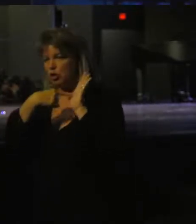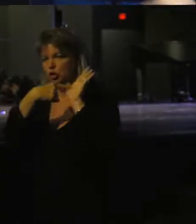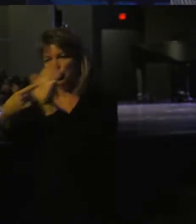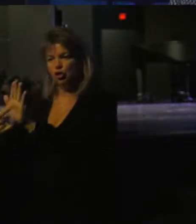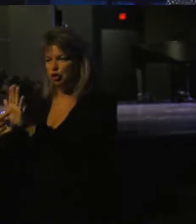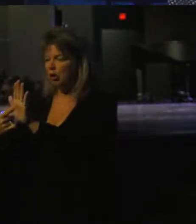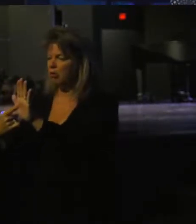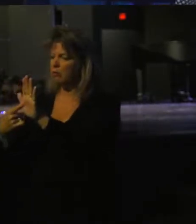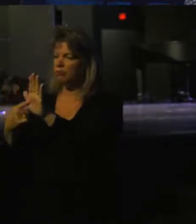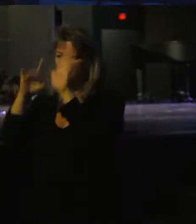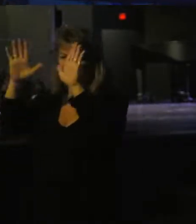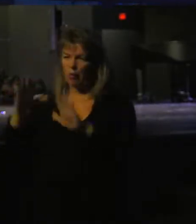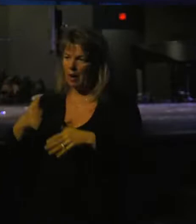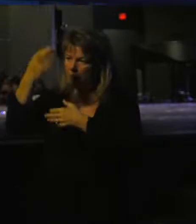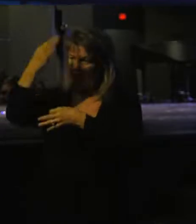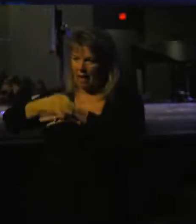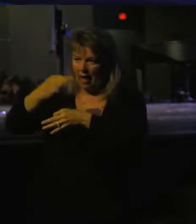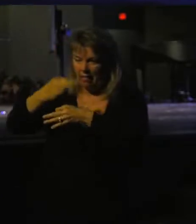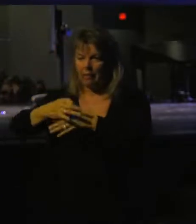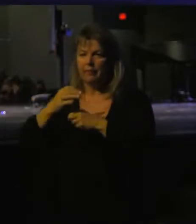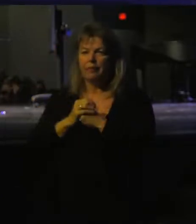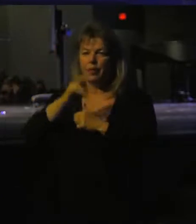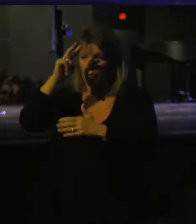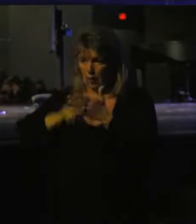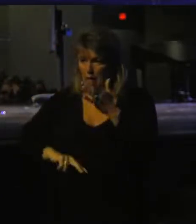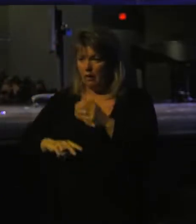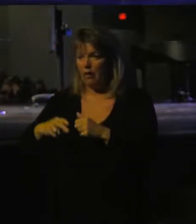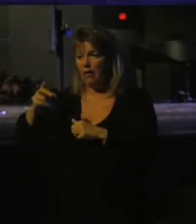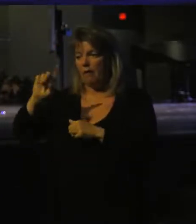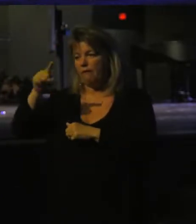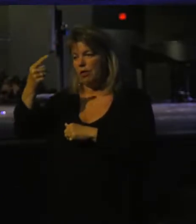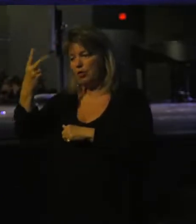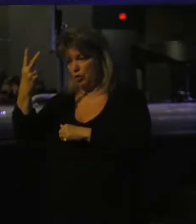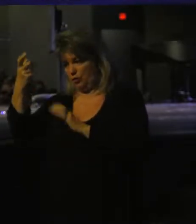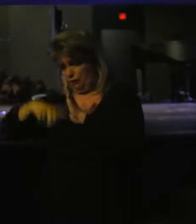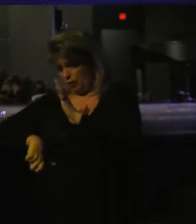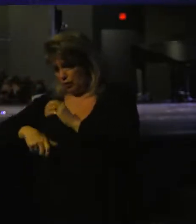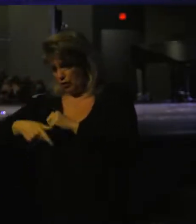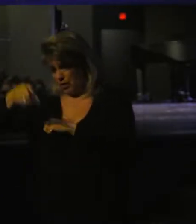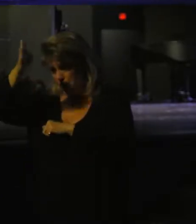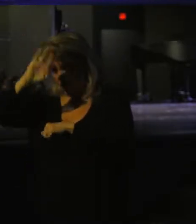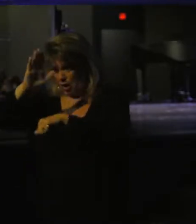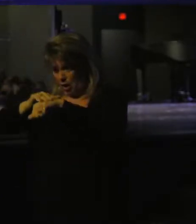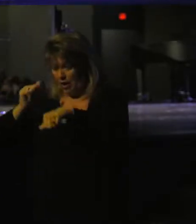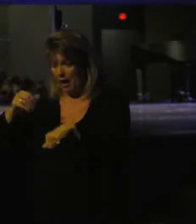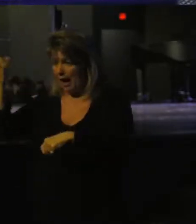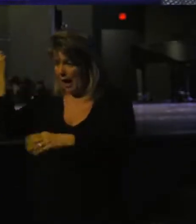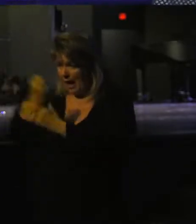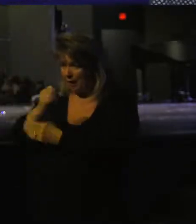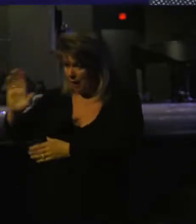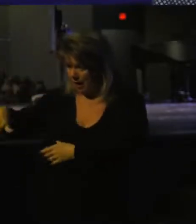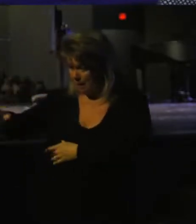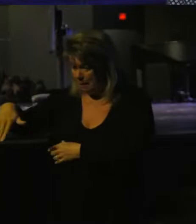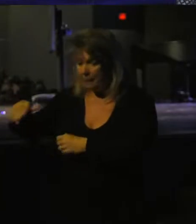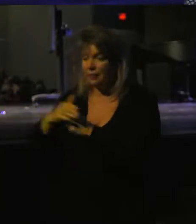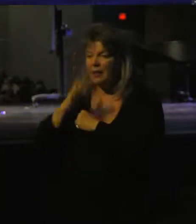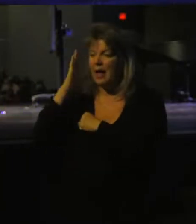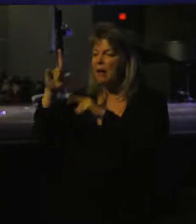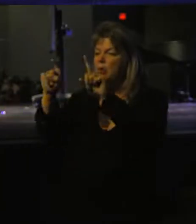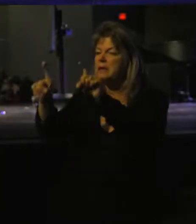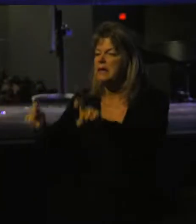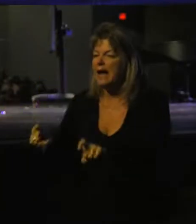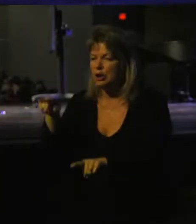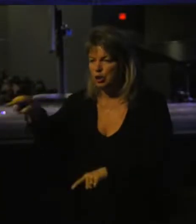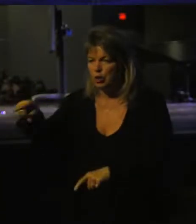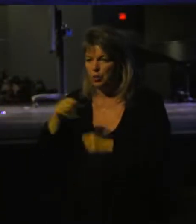incredible faith. And we read here in the first two verses, God calls him, says, Abraham, I'm going to test